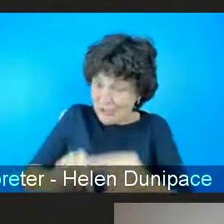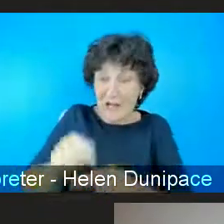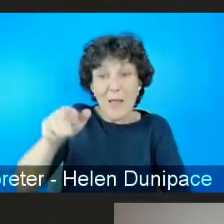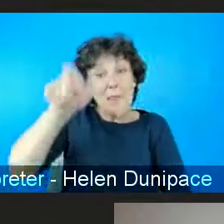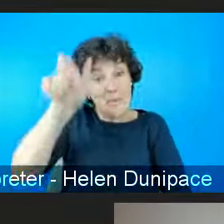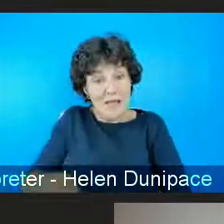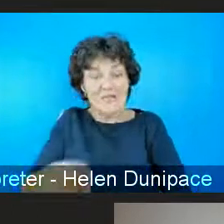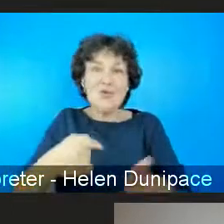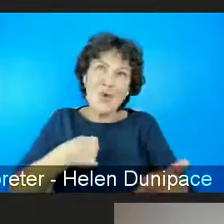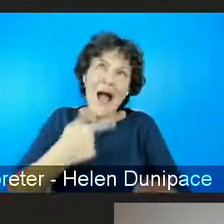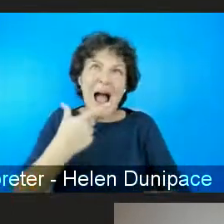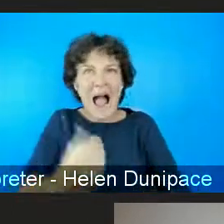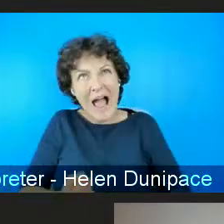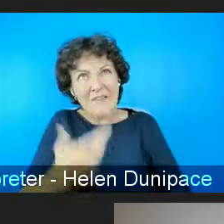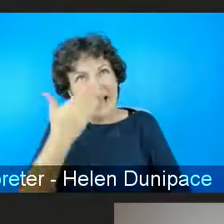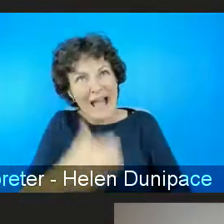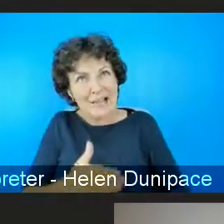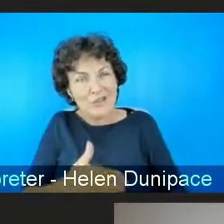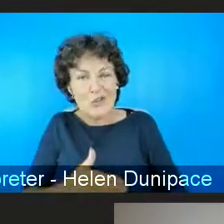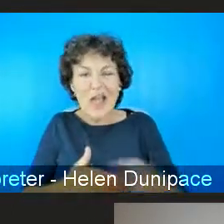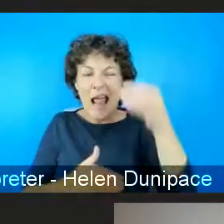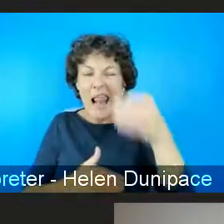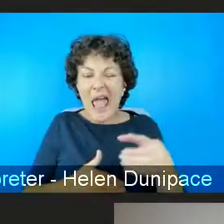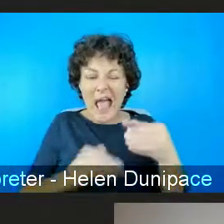is half full and half empty answer.